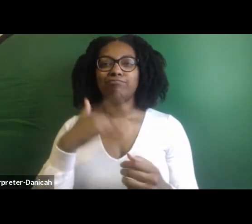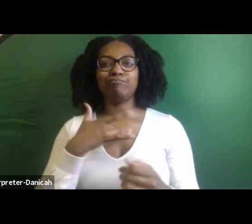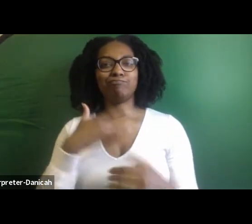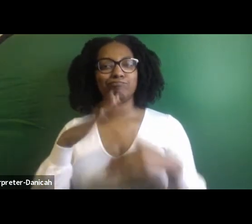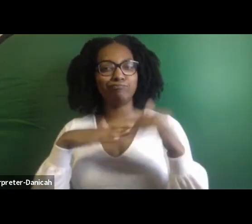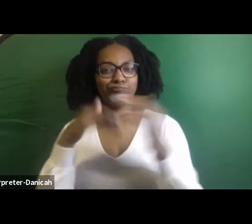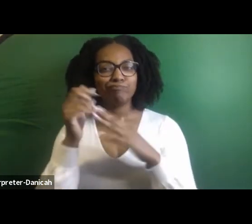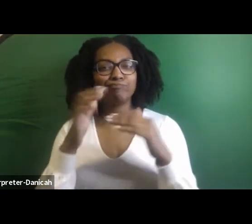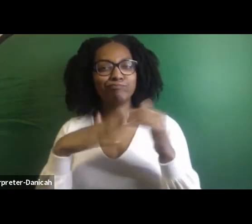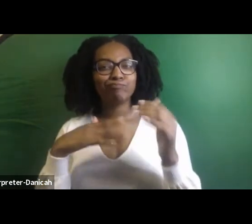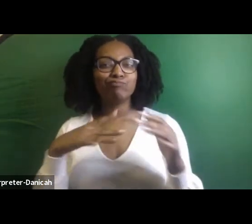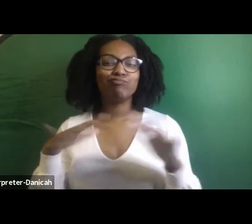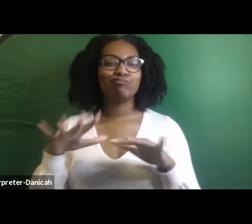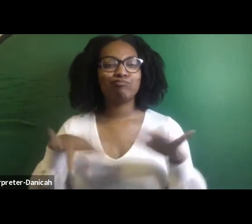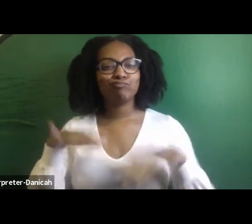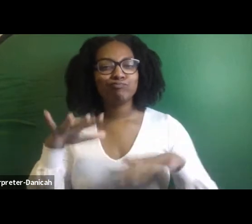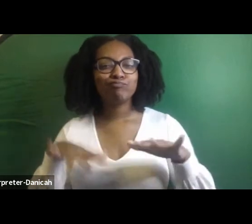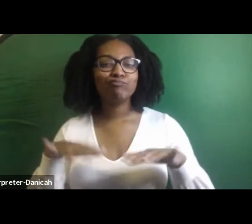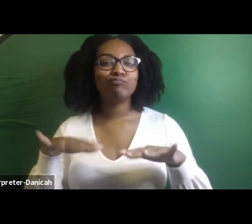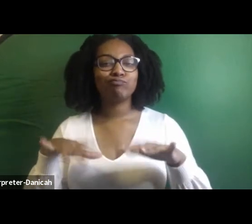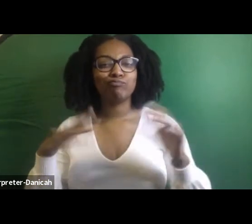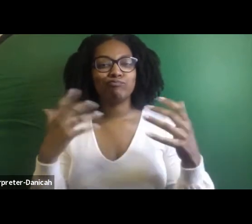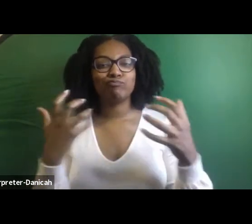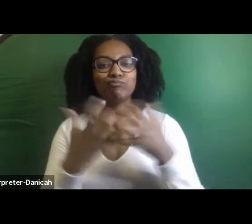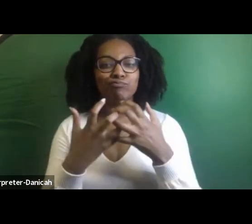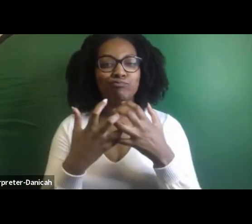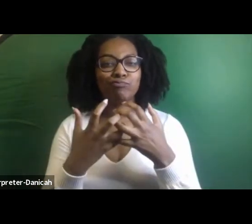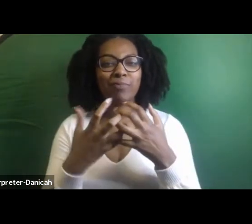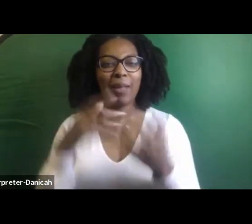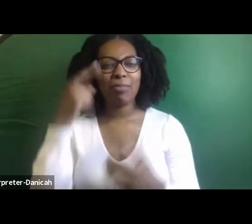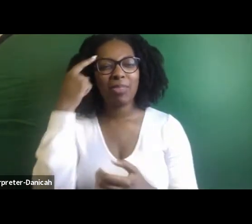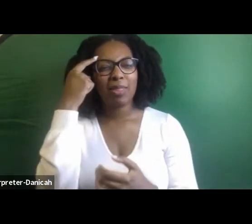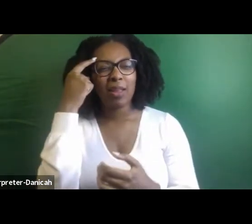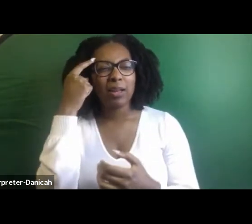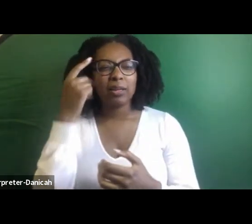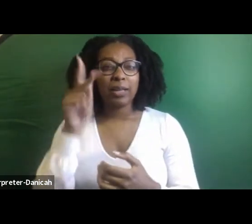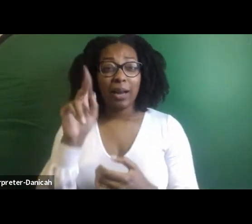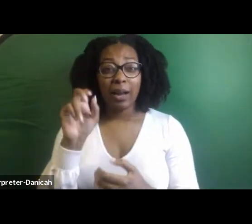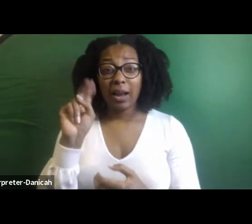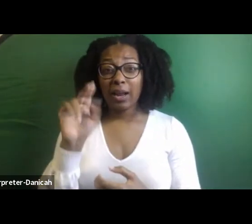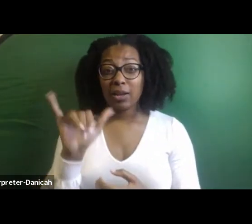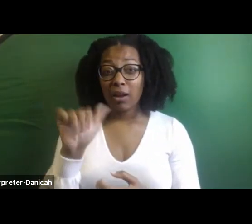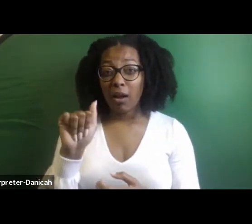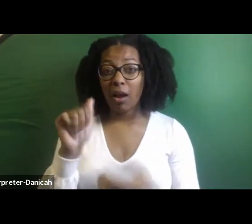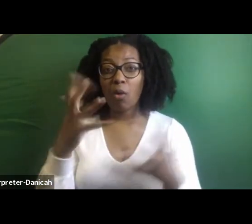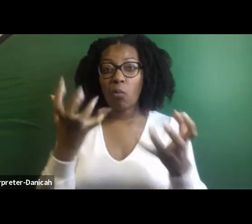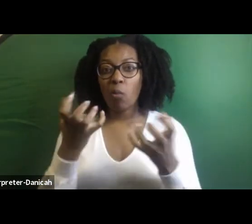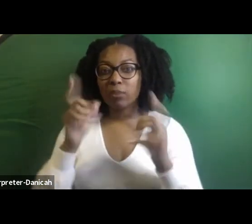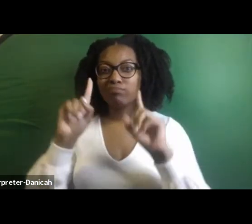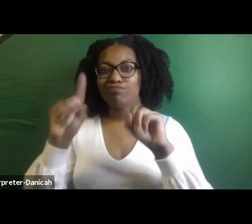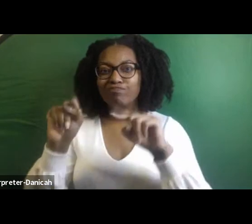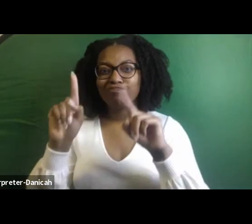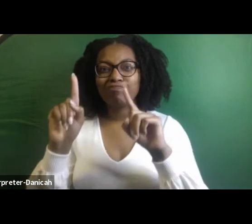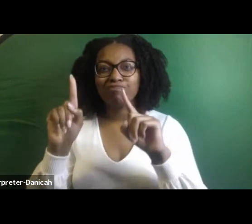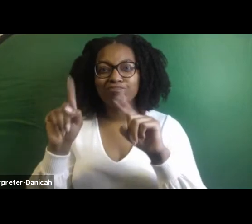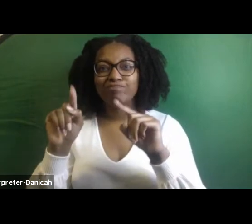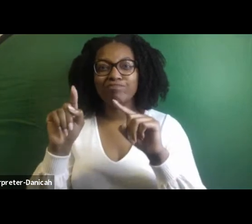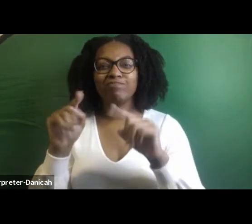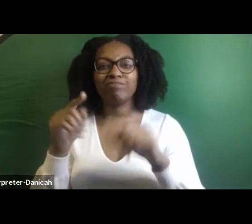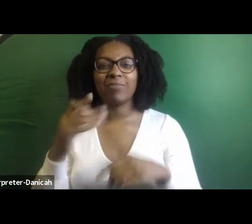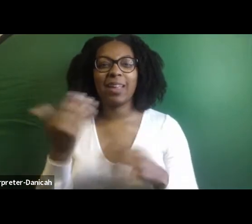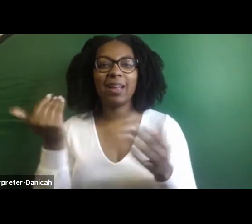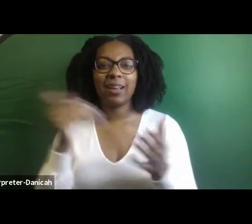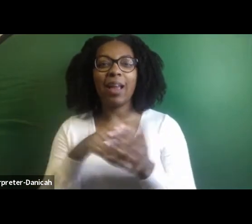Kenya that's sustainable that I can go back for a few months out of every year and just have my feet on